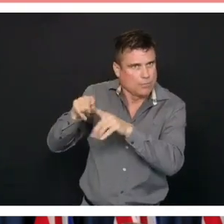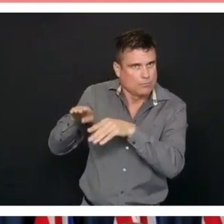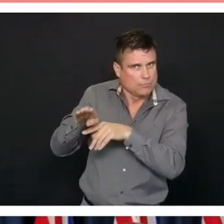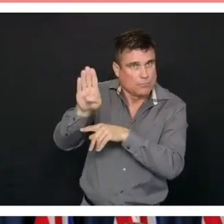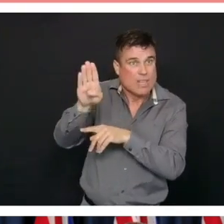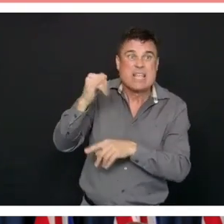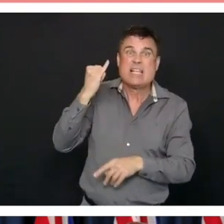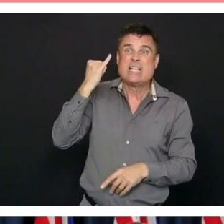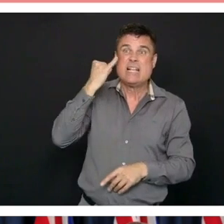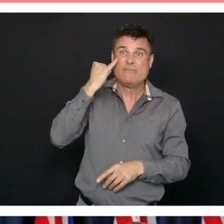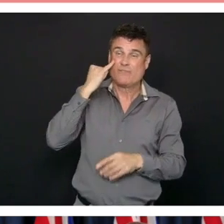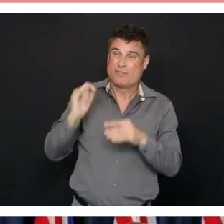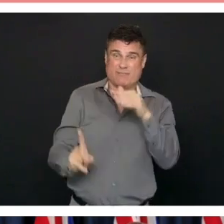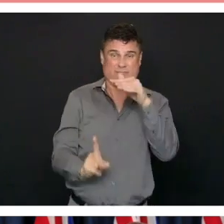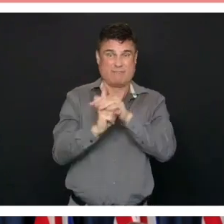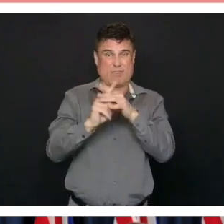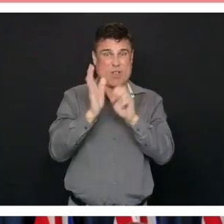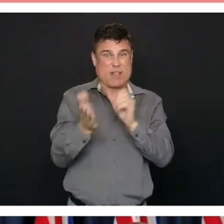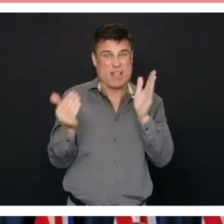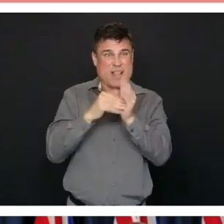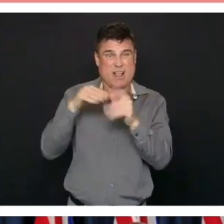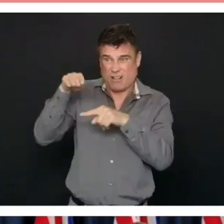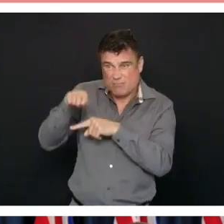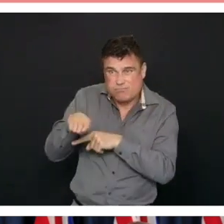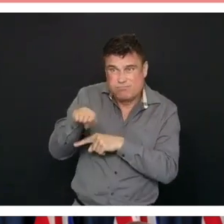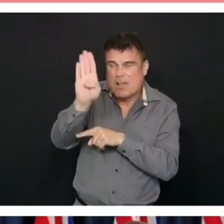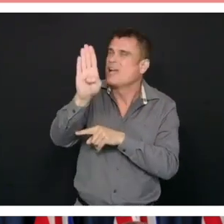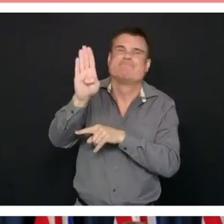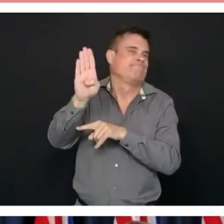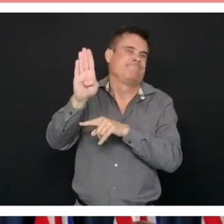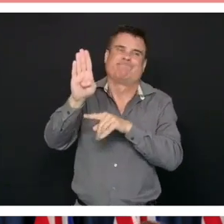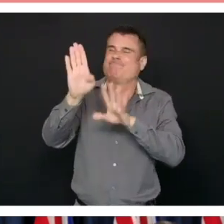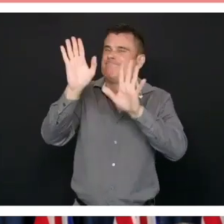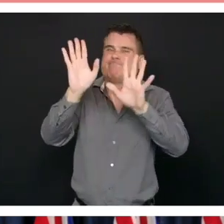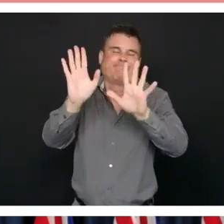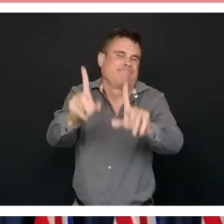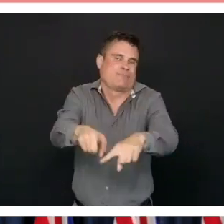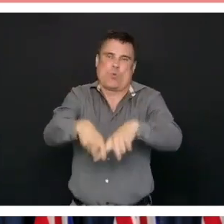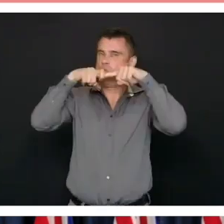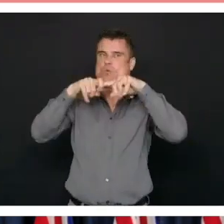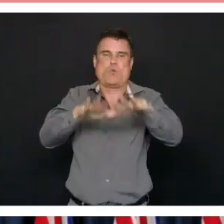that, I'd like to invite the premier back to the podium to take questions.